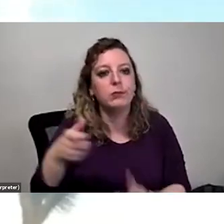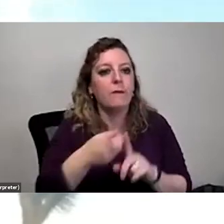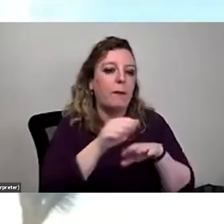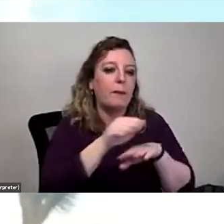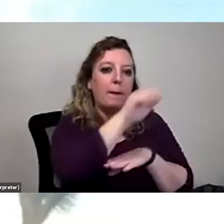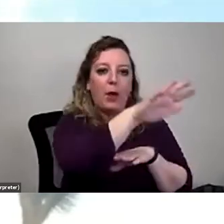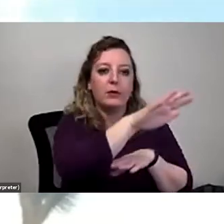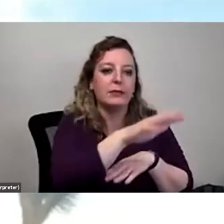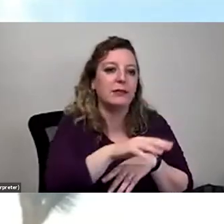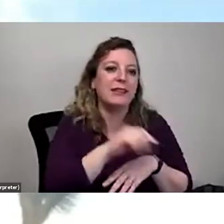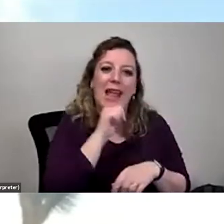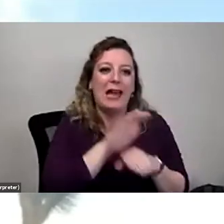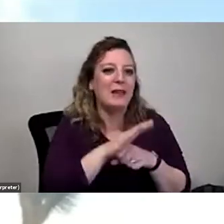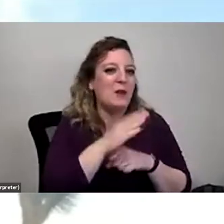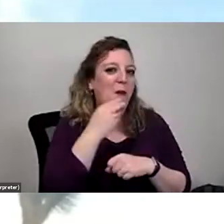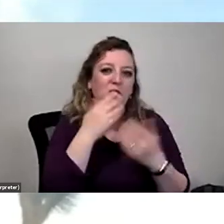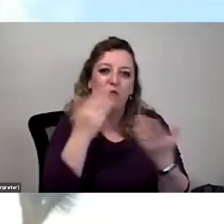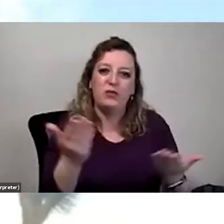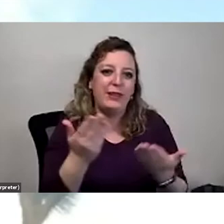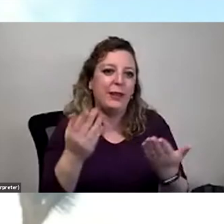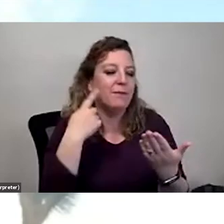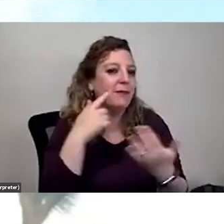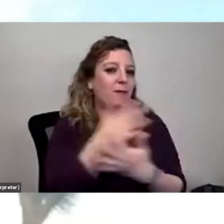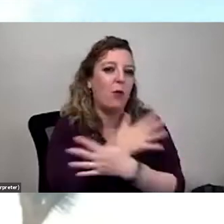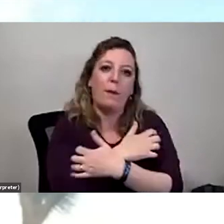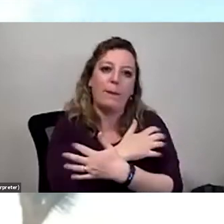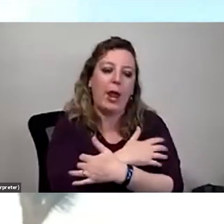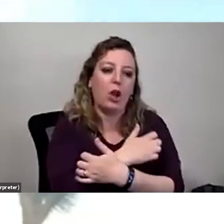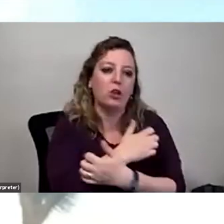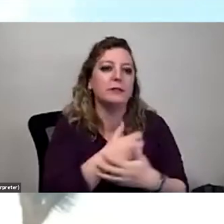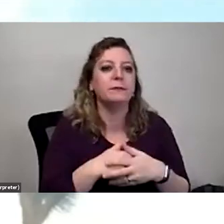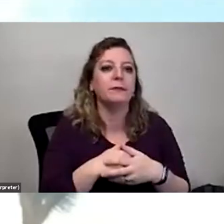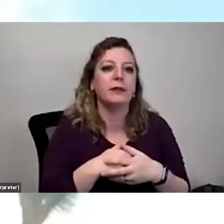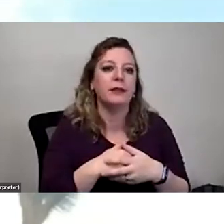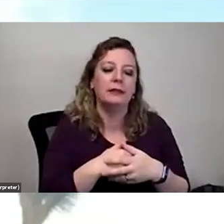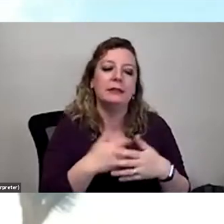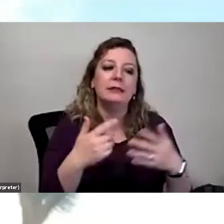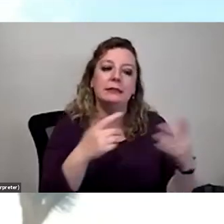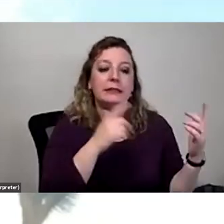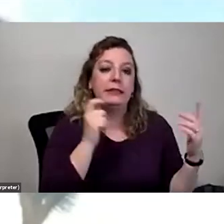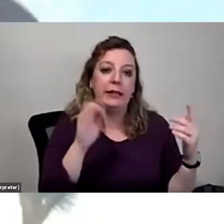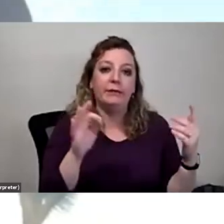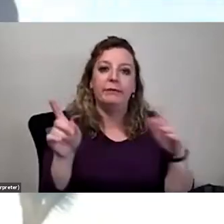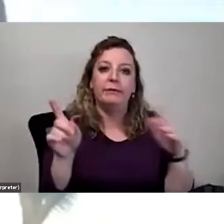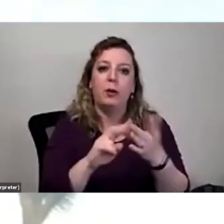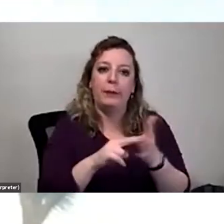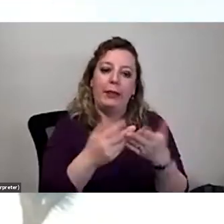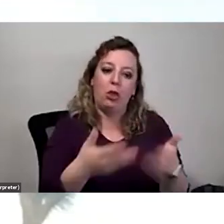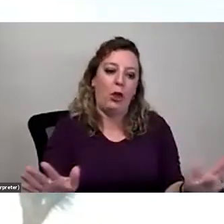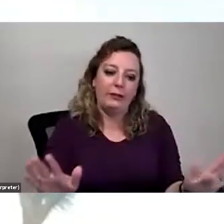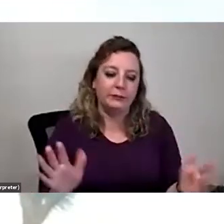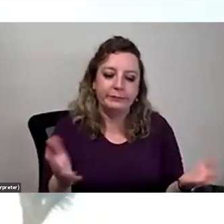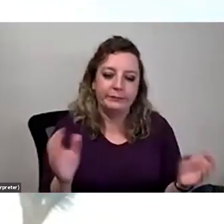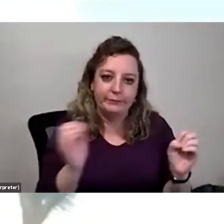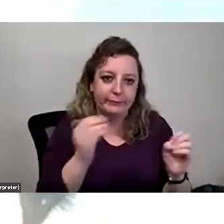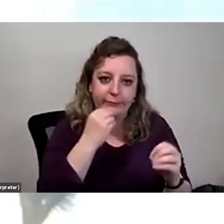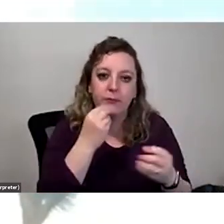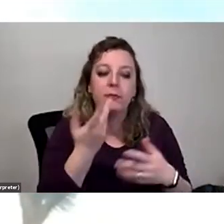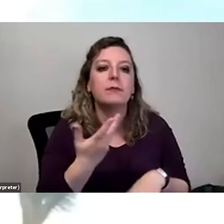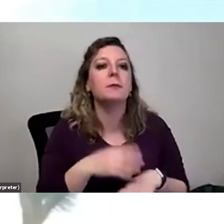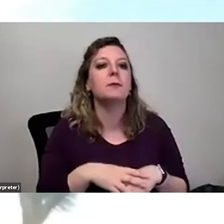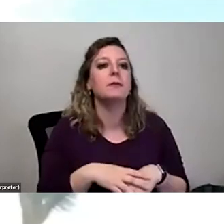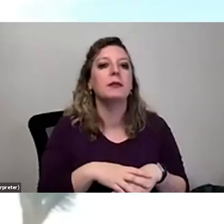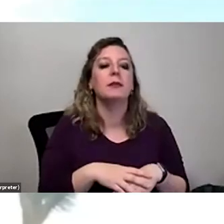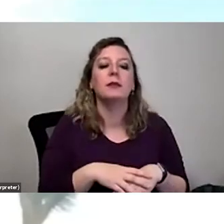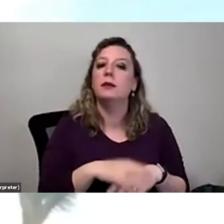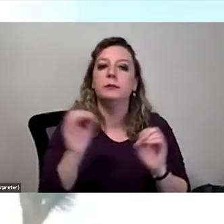mountains. There's not enough food here for bears. They're always lost. It's very sad when they come here, there's nothing for them to eat. Um, we don't